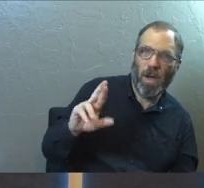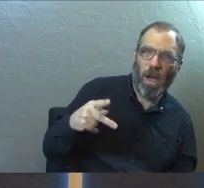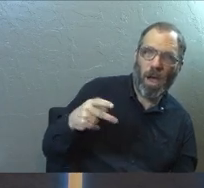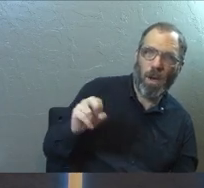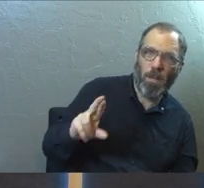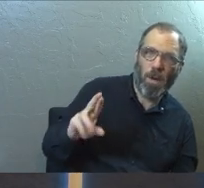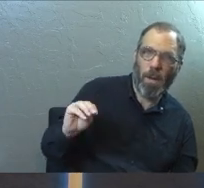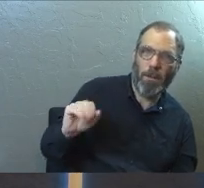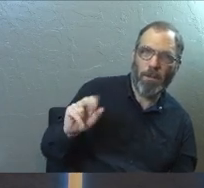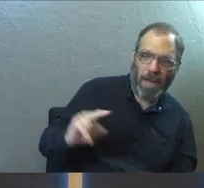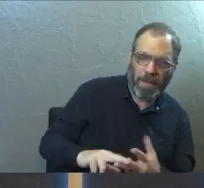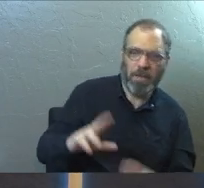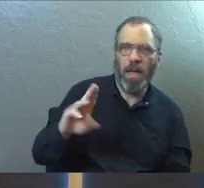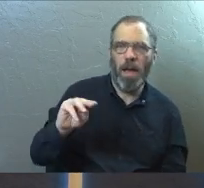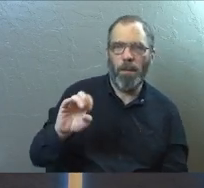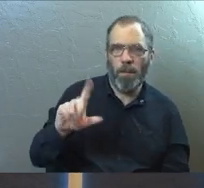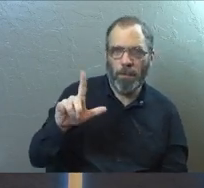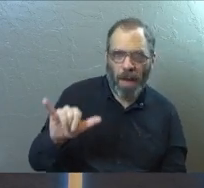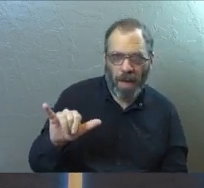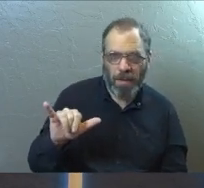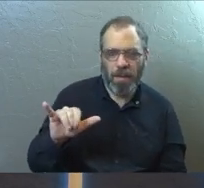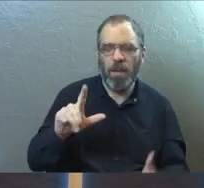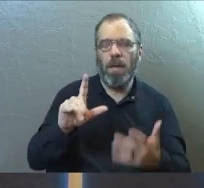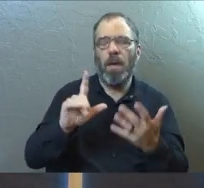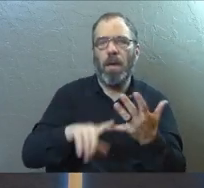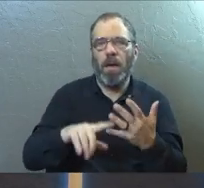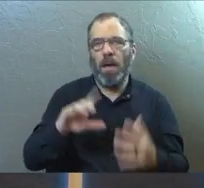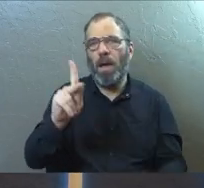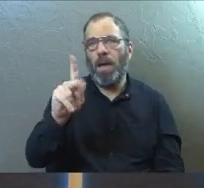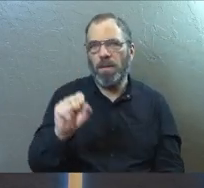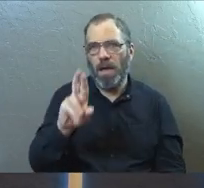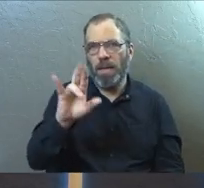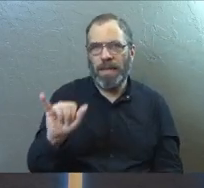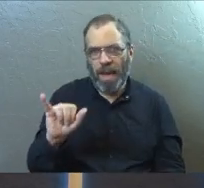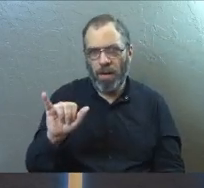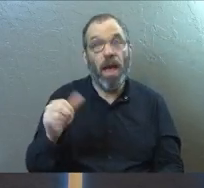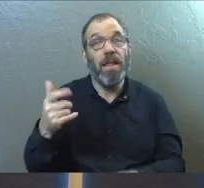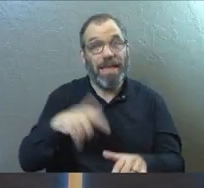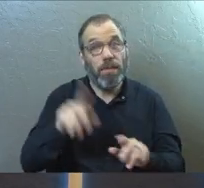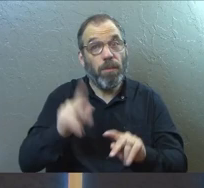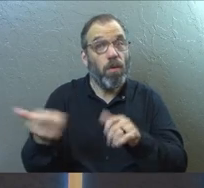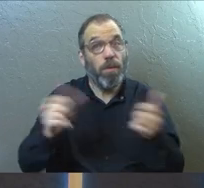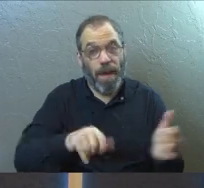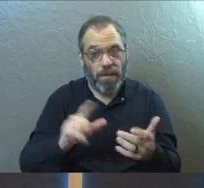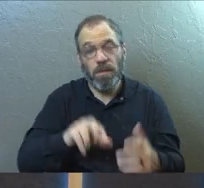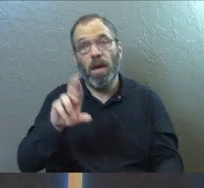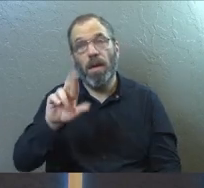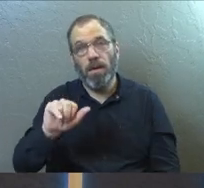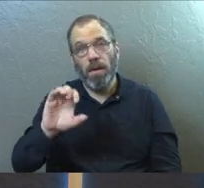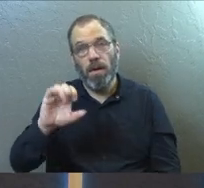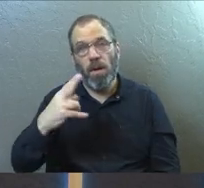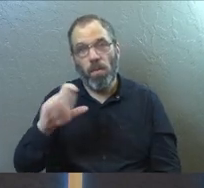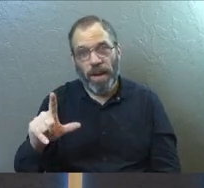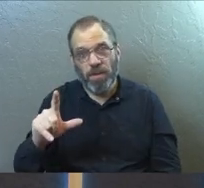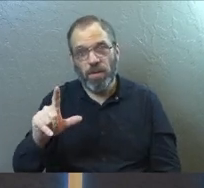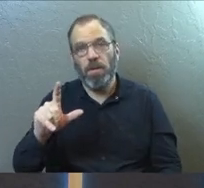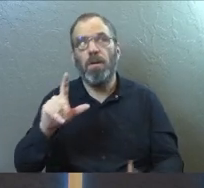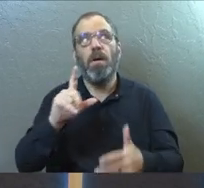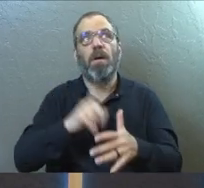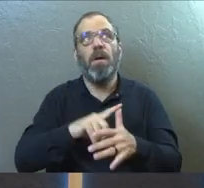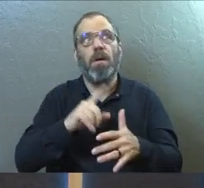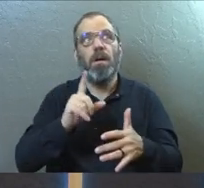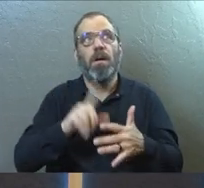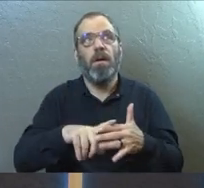baptized. Molly Alonzo baptized. Carrie Meyer baptized. Rachel Bustos baptized.